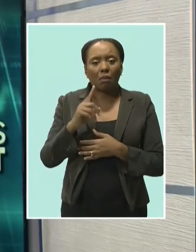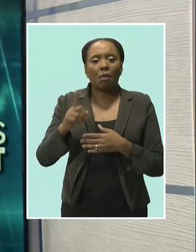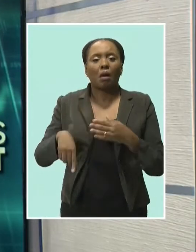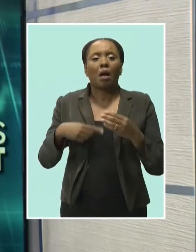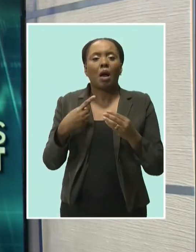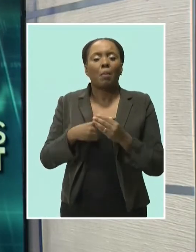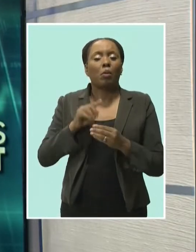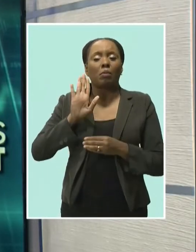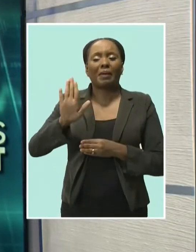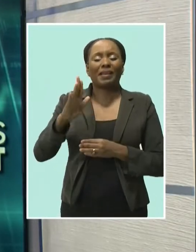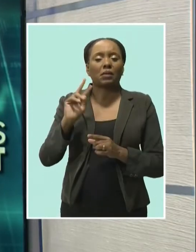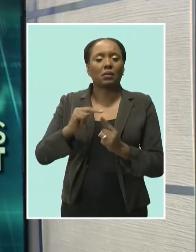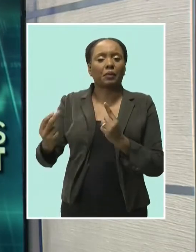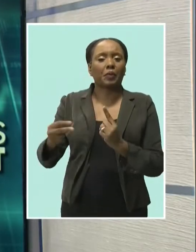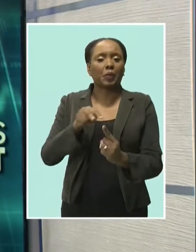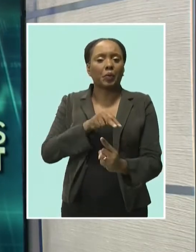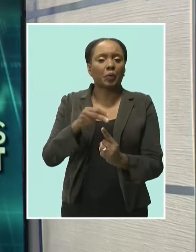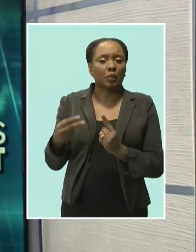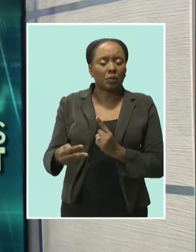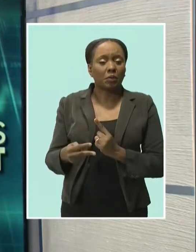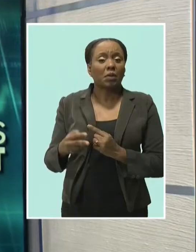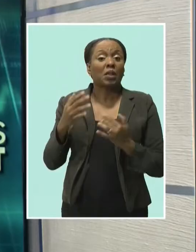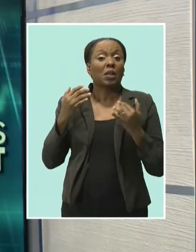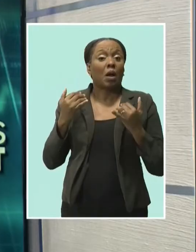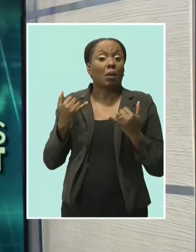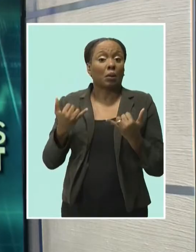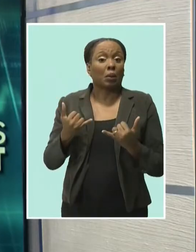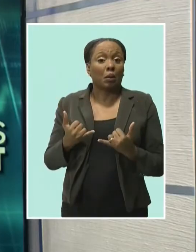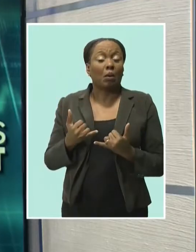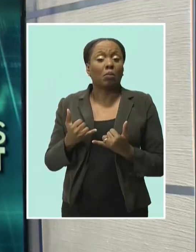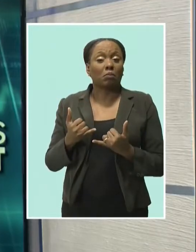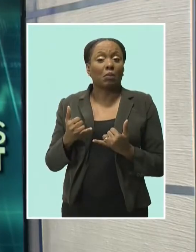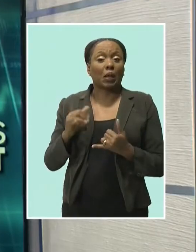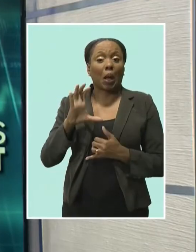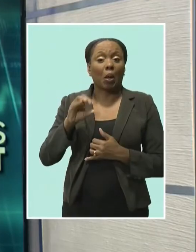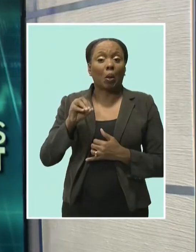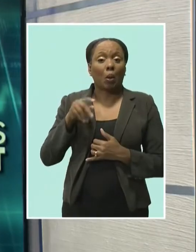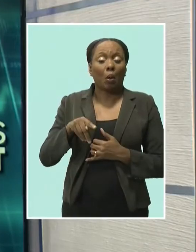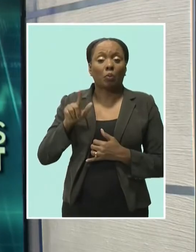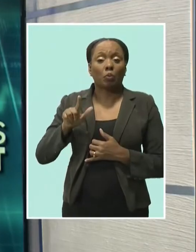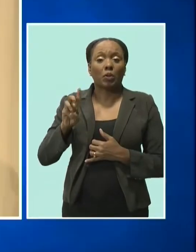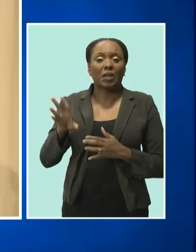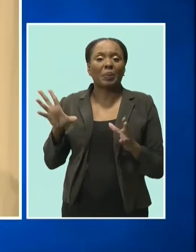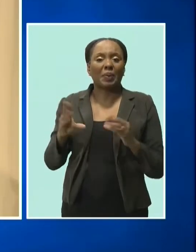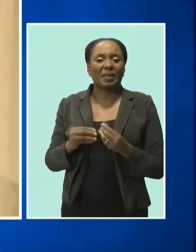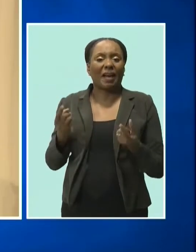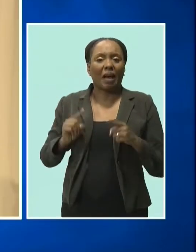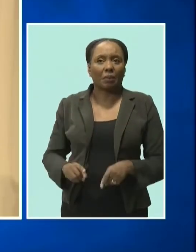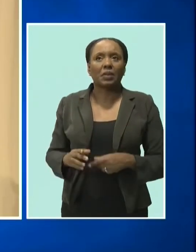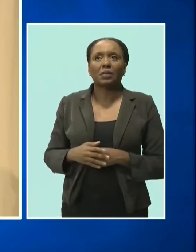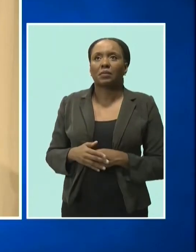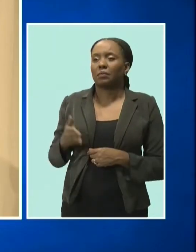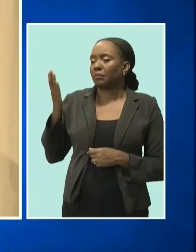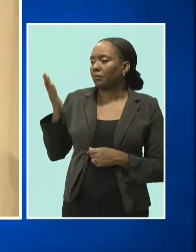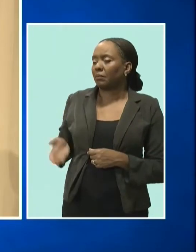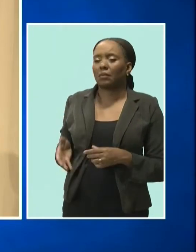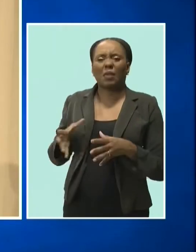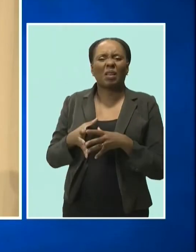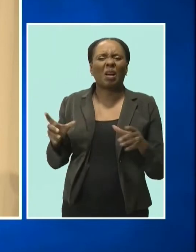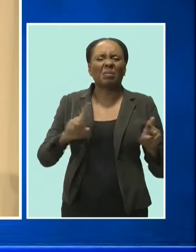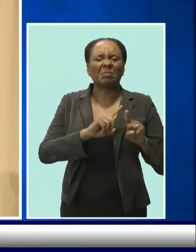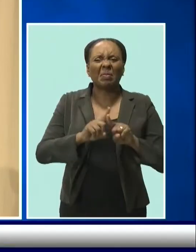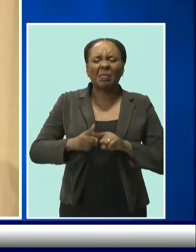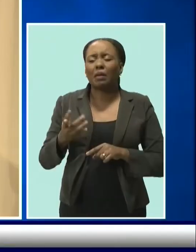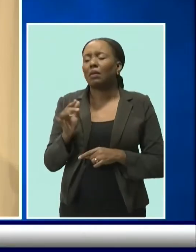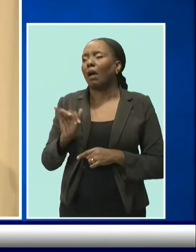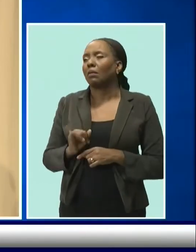told the business report that mechanization will also be a factor for local agriculture. There's been a lot of mechanization in agriculture, even in